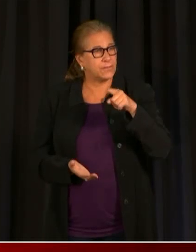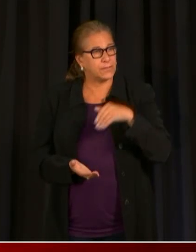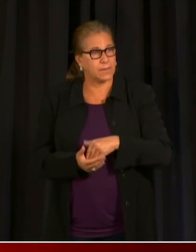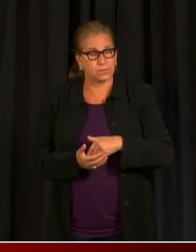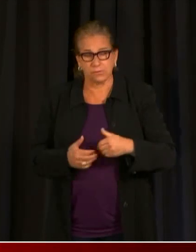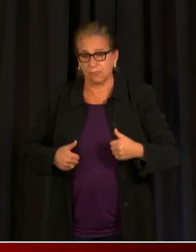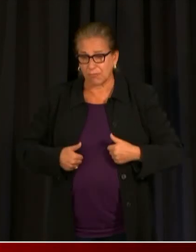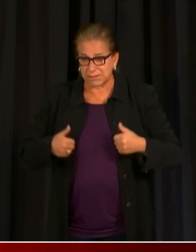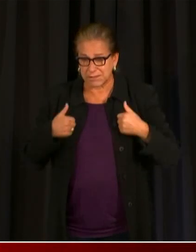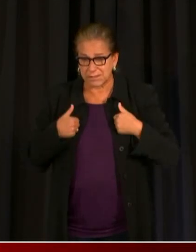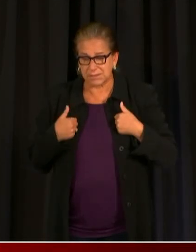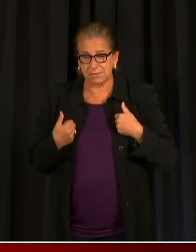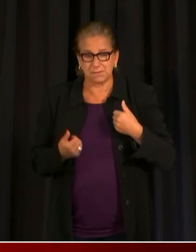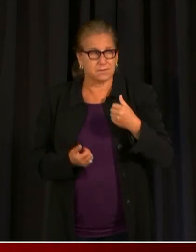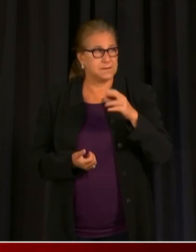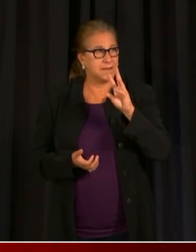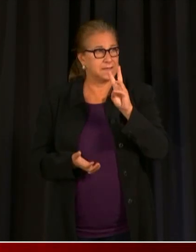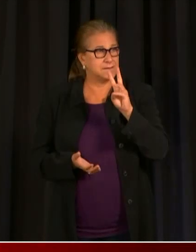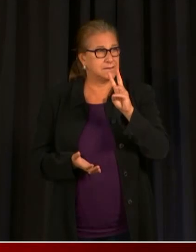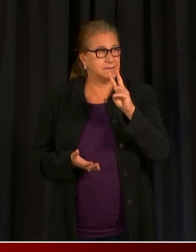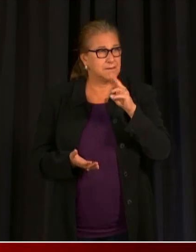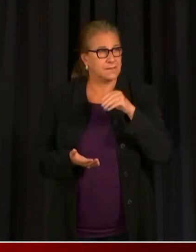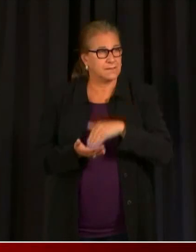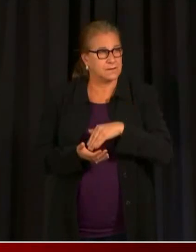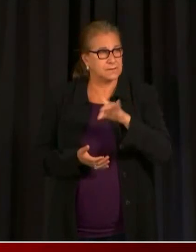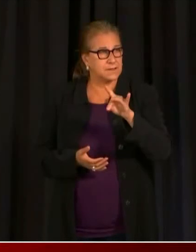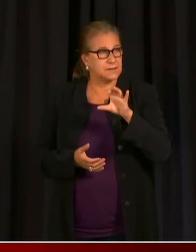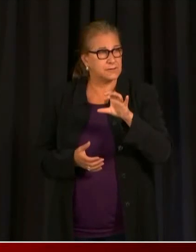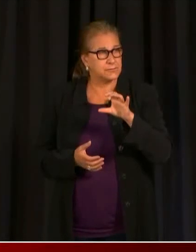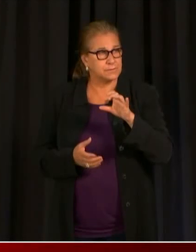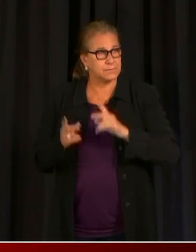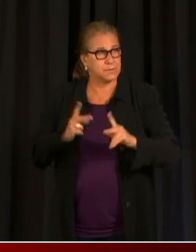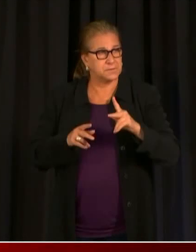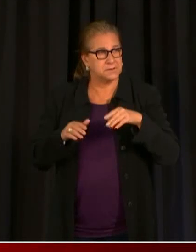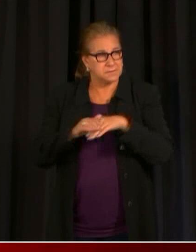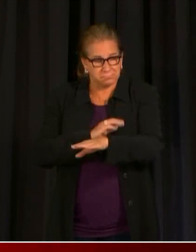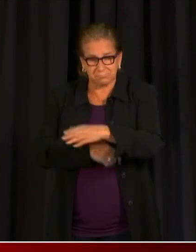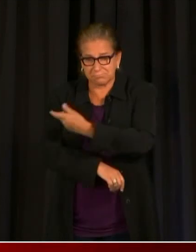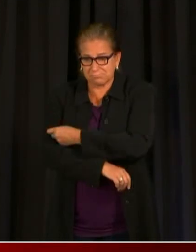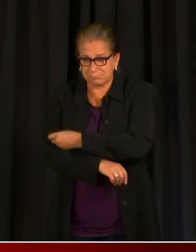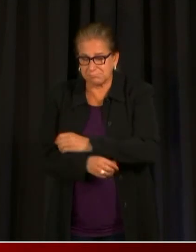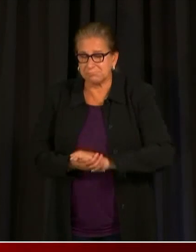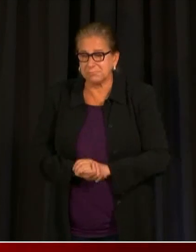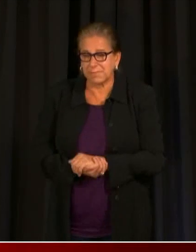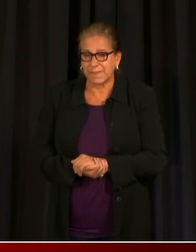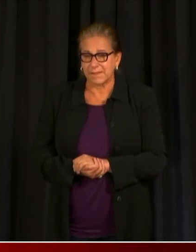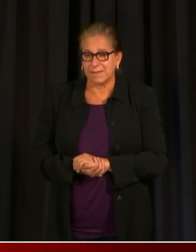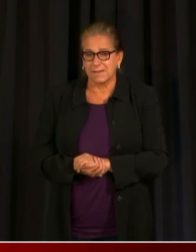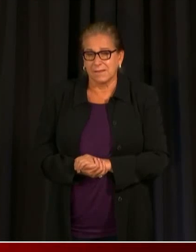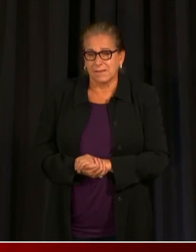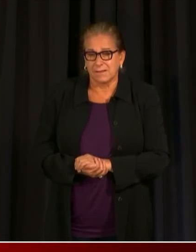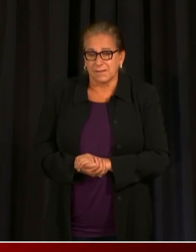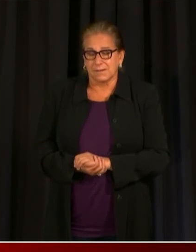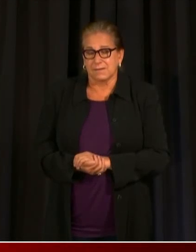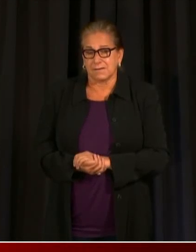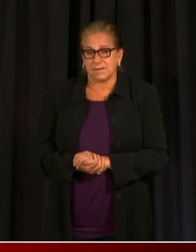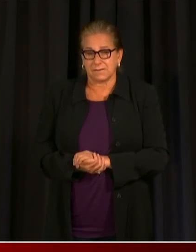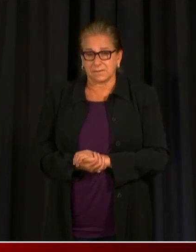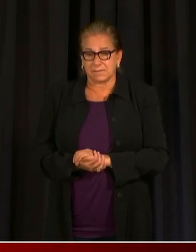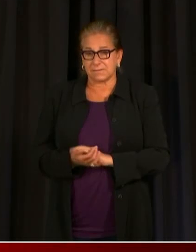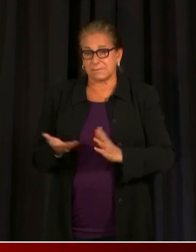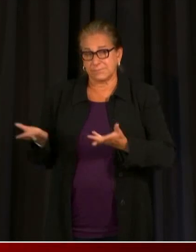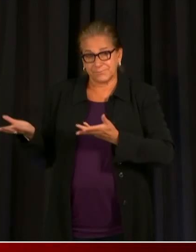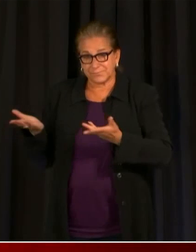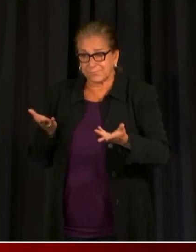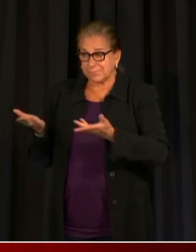,000 in route at parks, metro stops and plazas and transported more than 200 residents